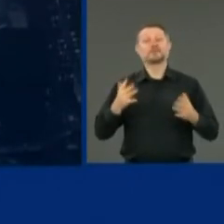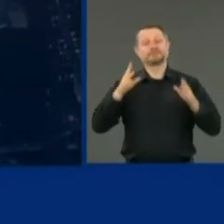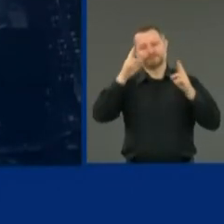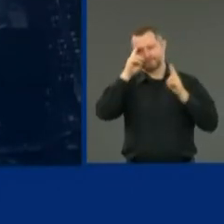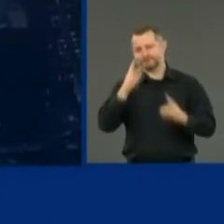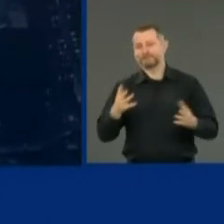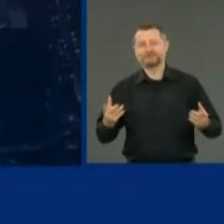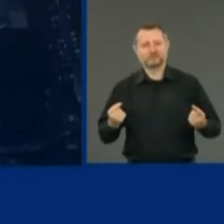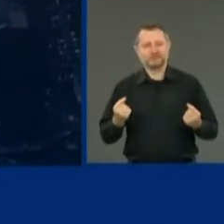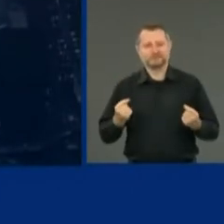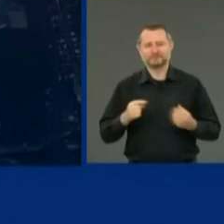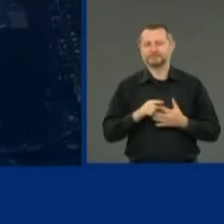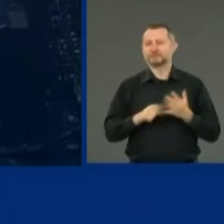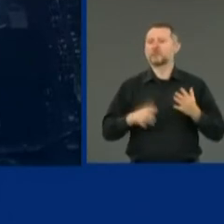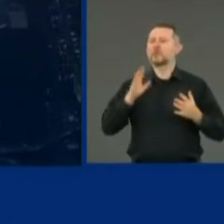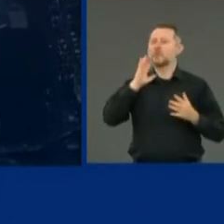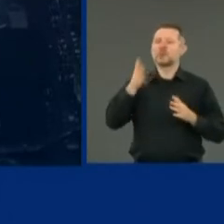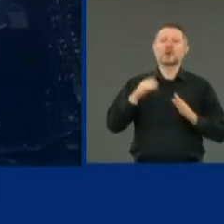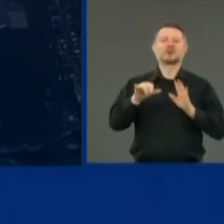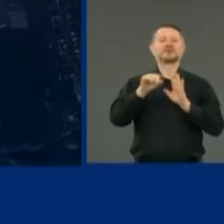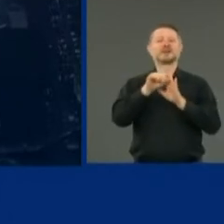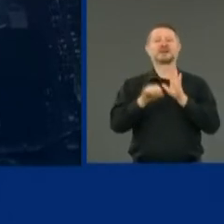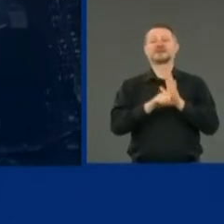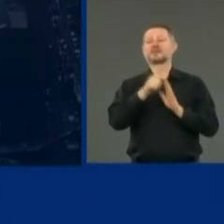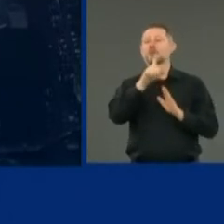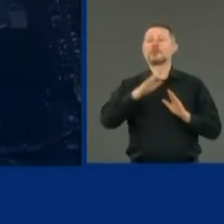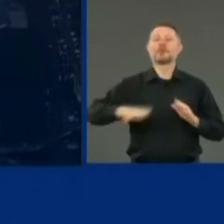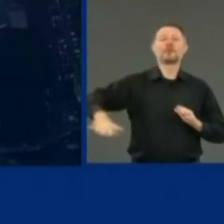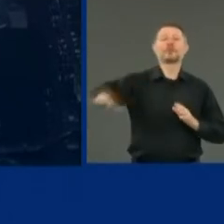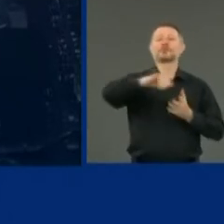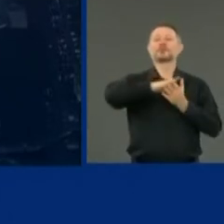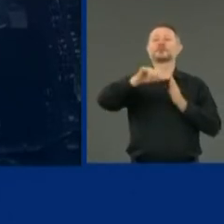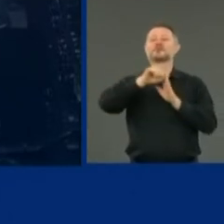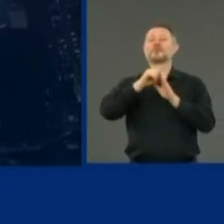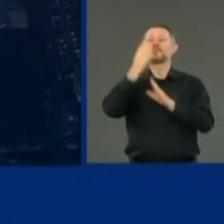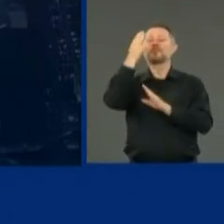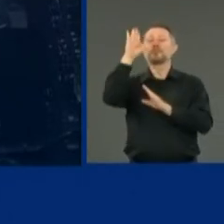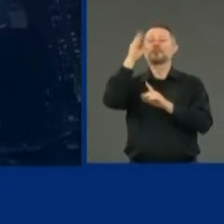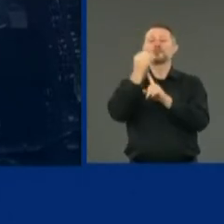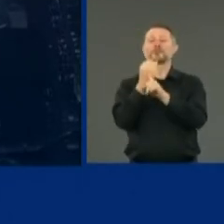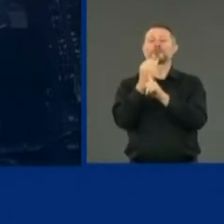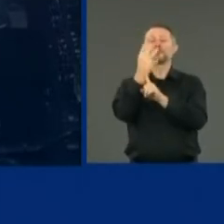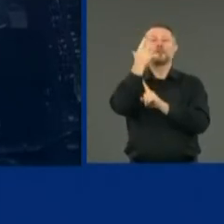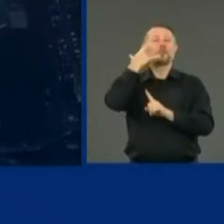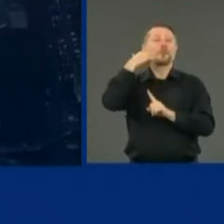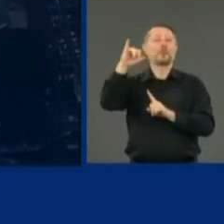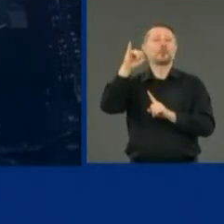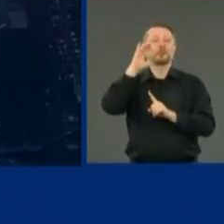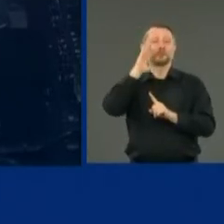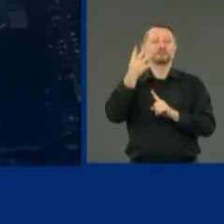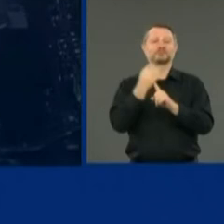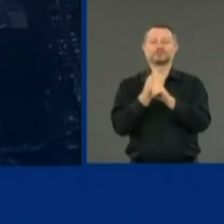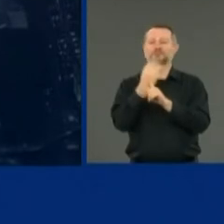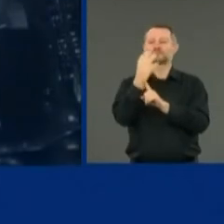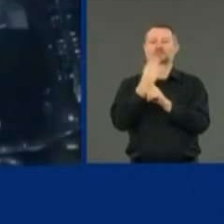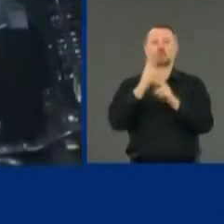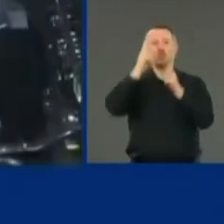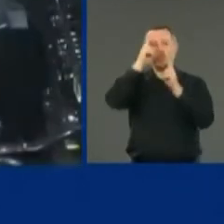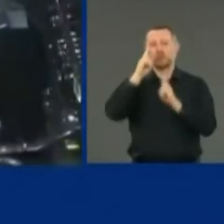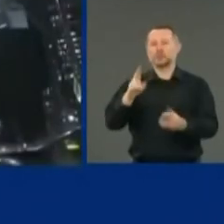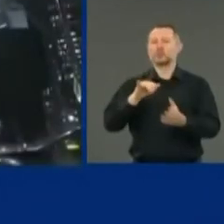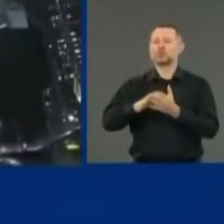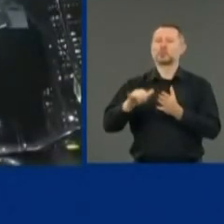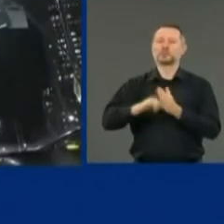light the landmarks across the state in blue and gold in honor of our New Yorkers,